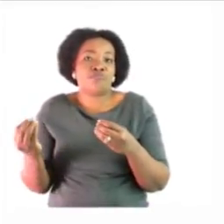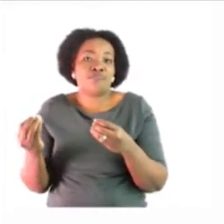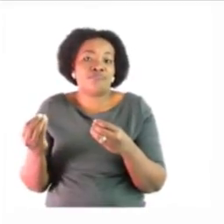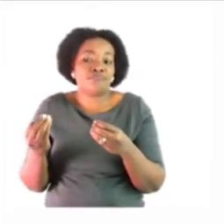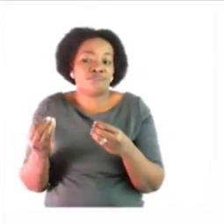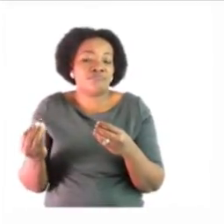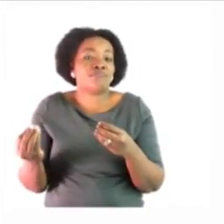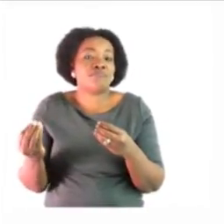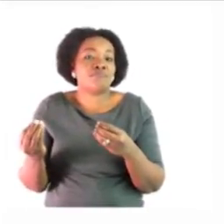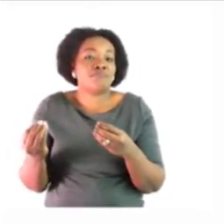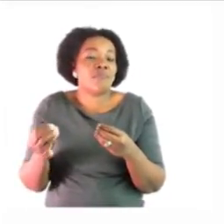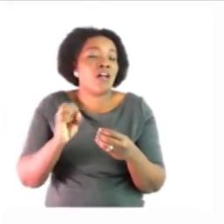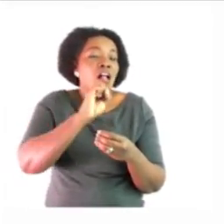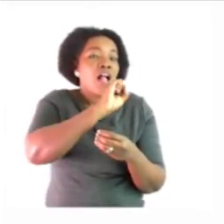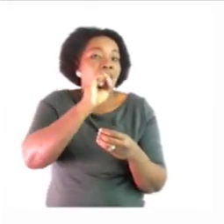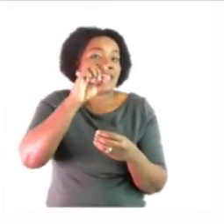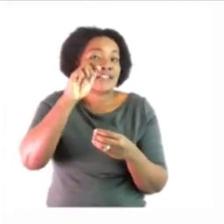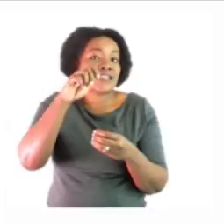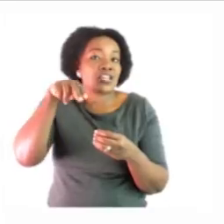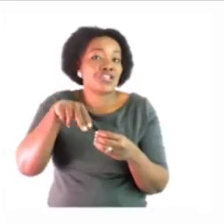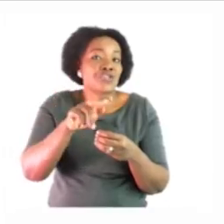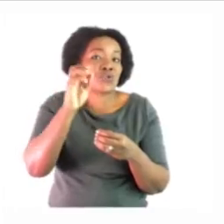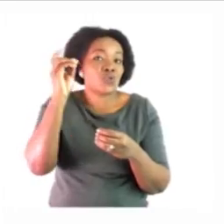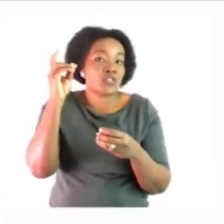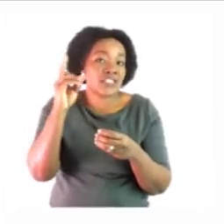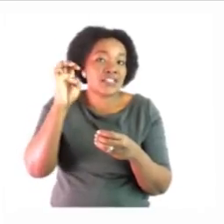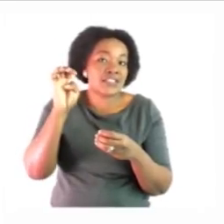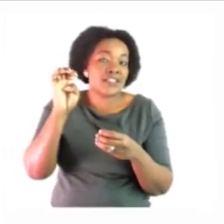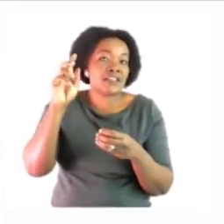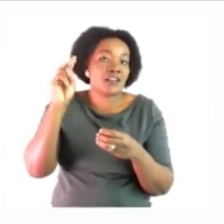students at number five that goes also across